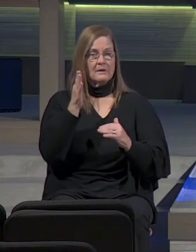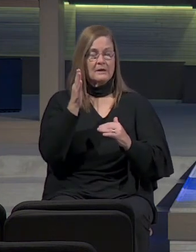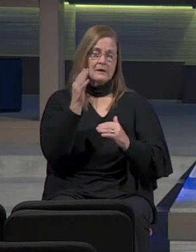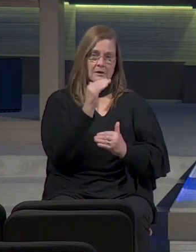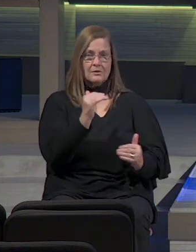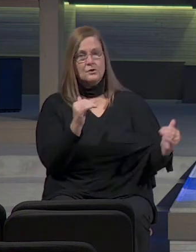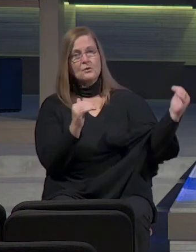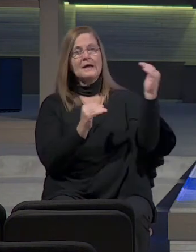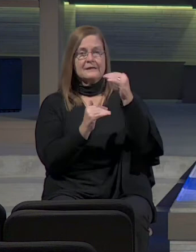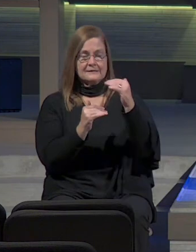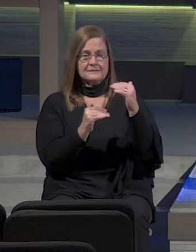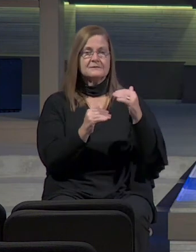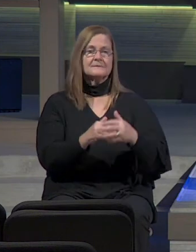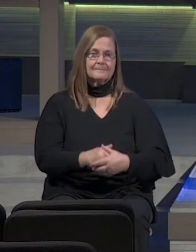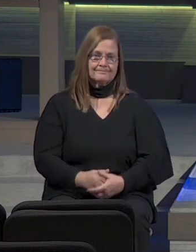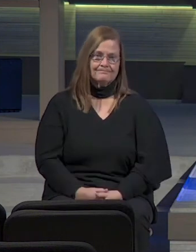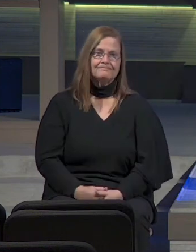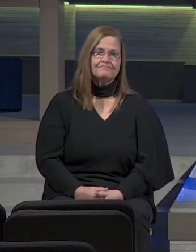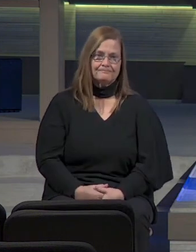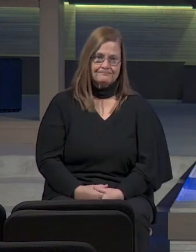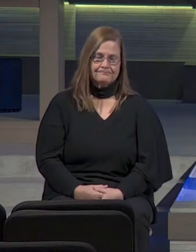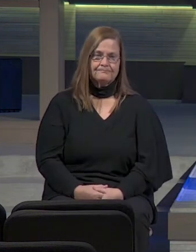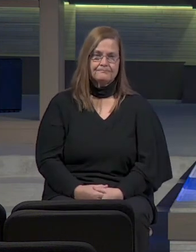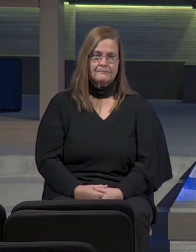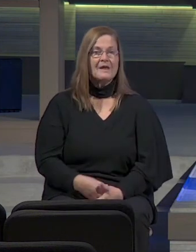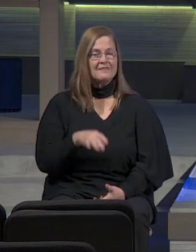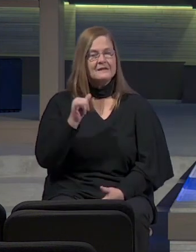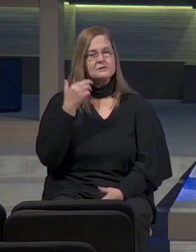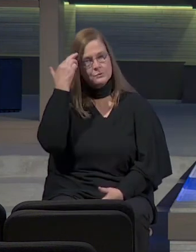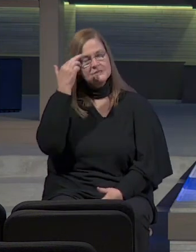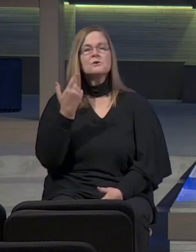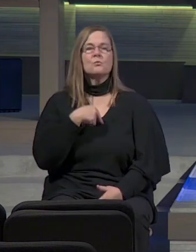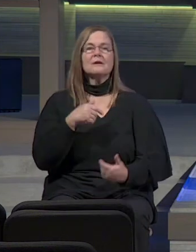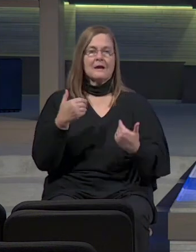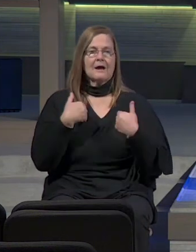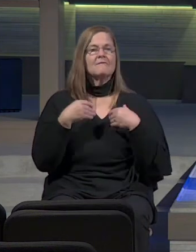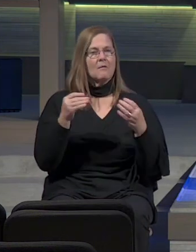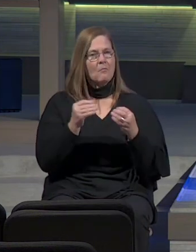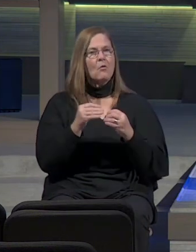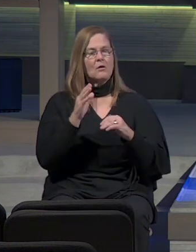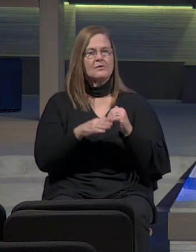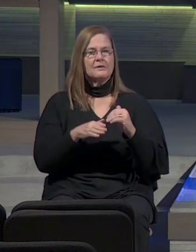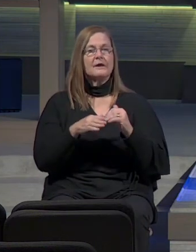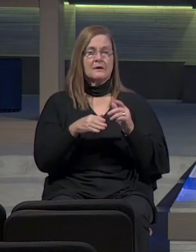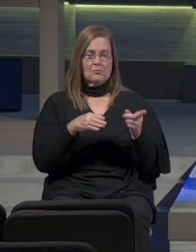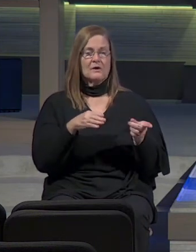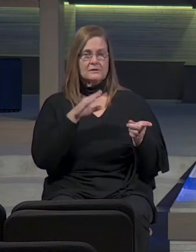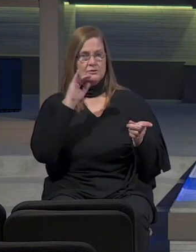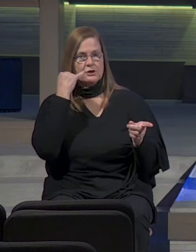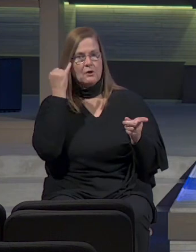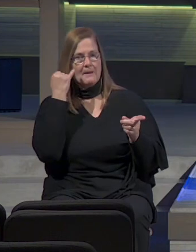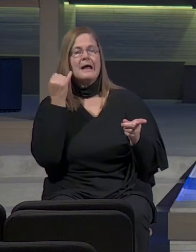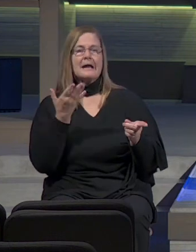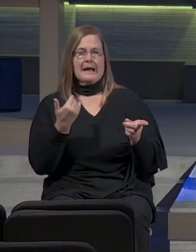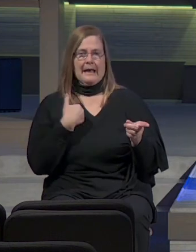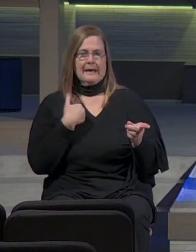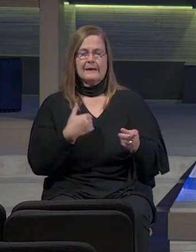And that's why. Right? We have more than what Jeremiah had.